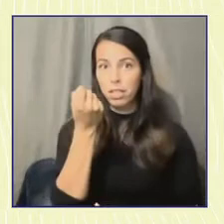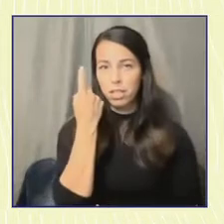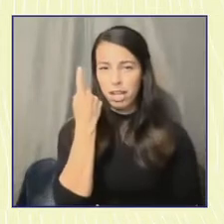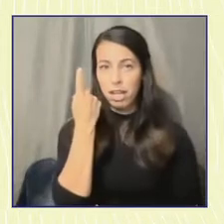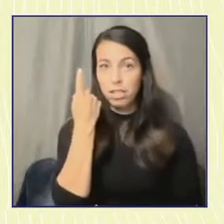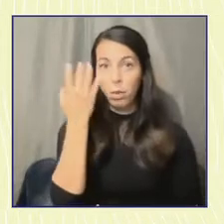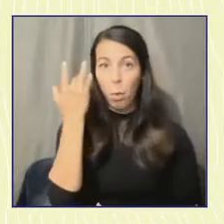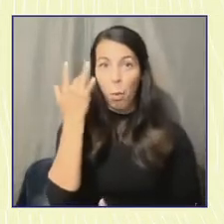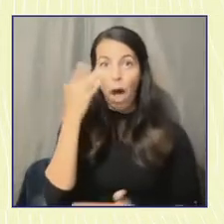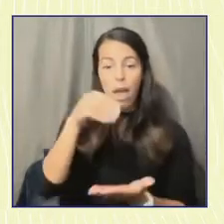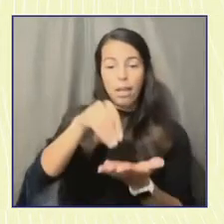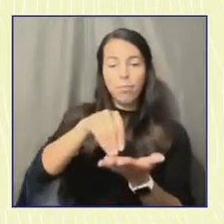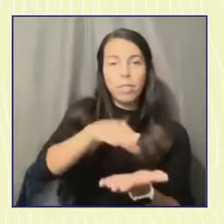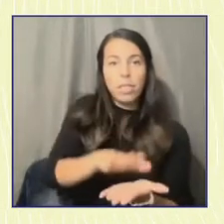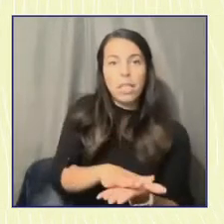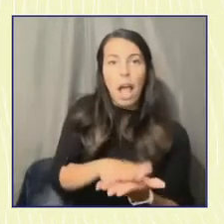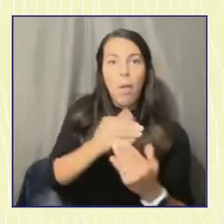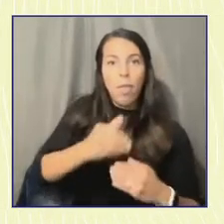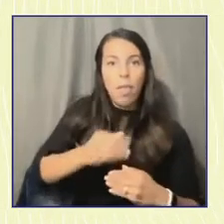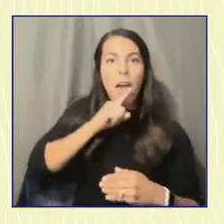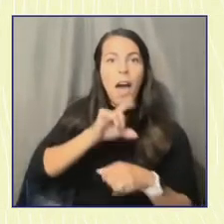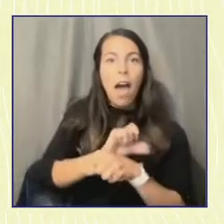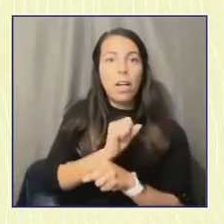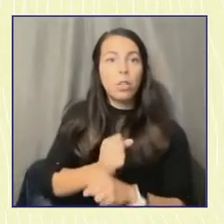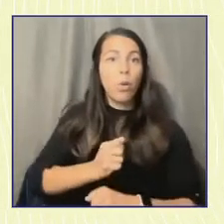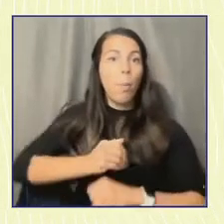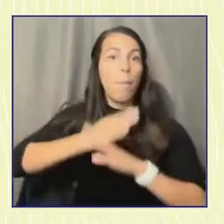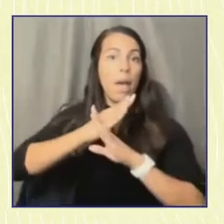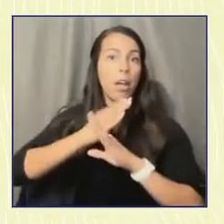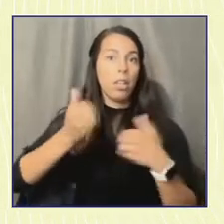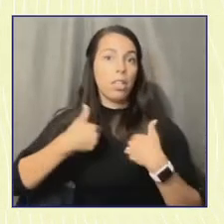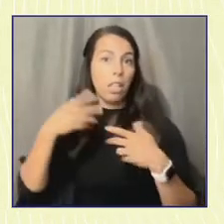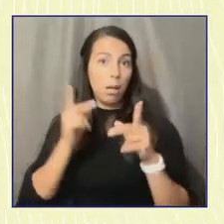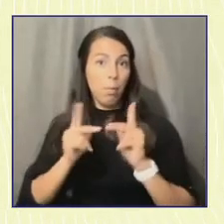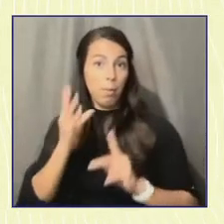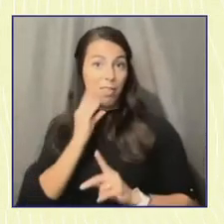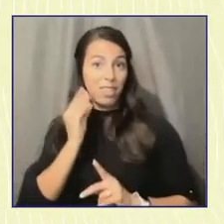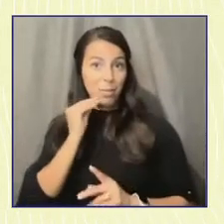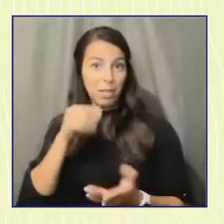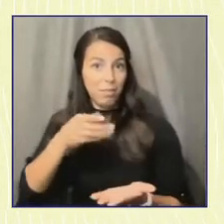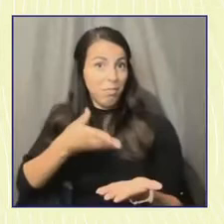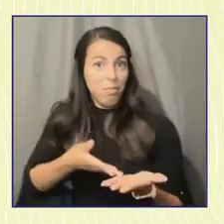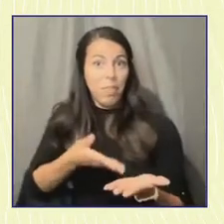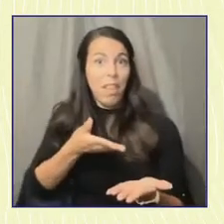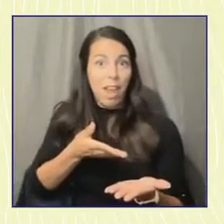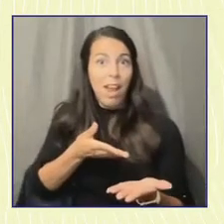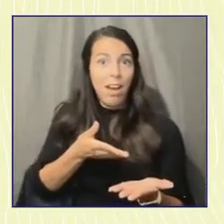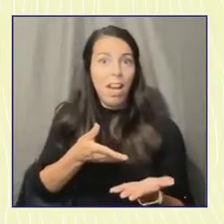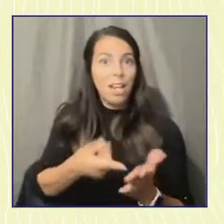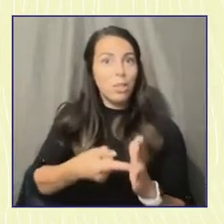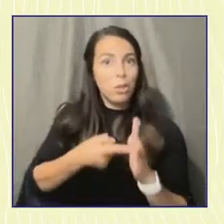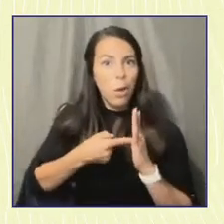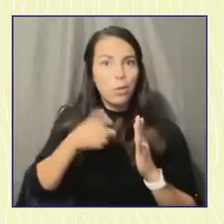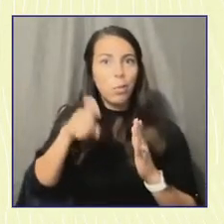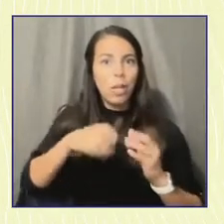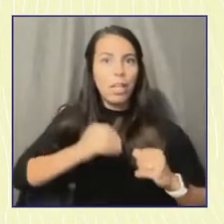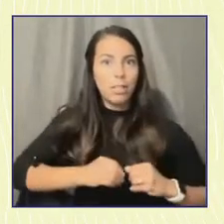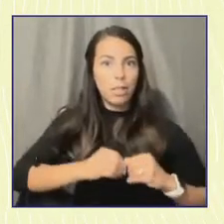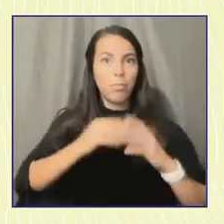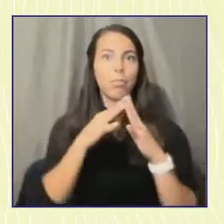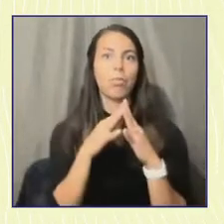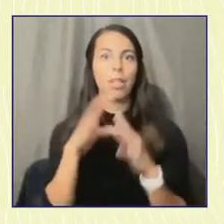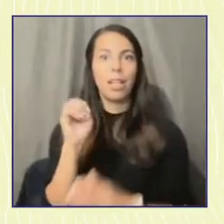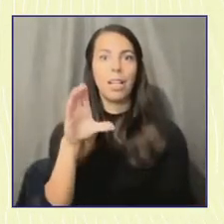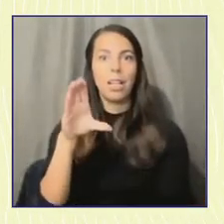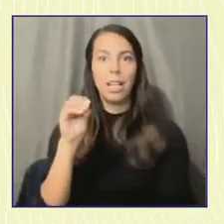barriers that young people have faced and helps us understand that we need to build ecosystems of support around our young people to